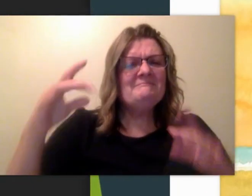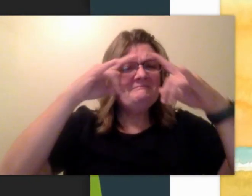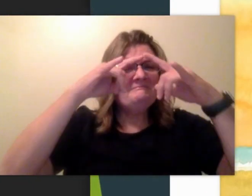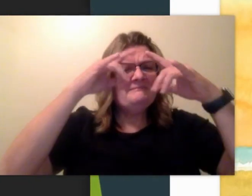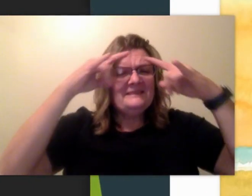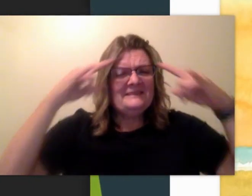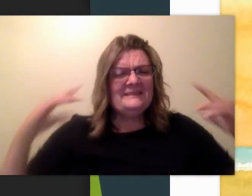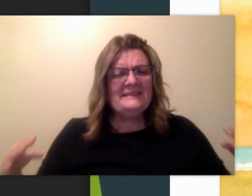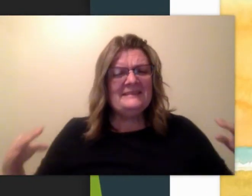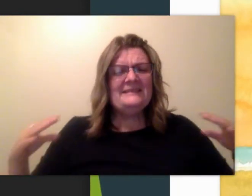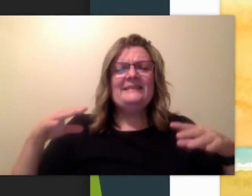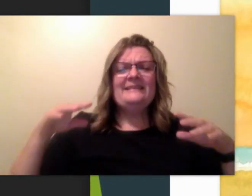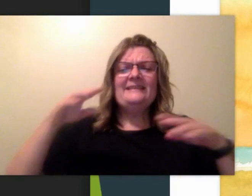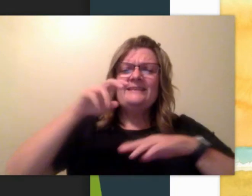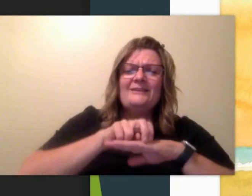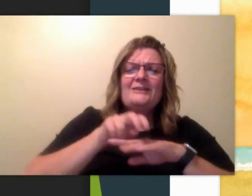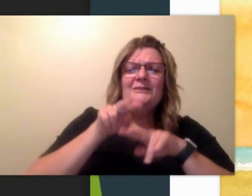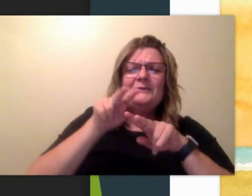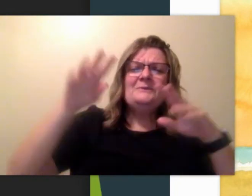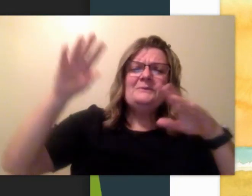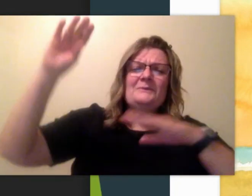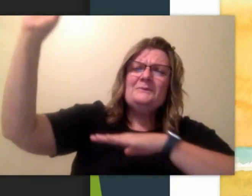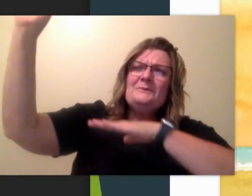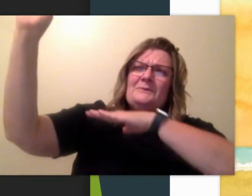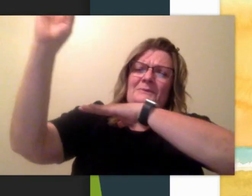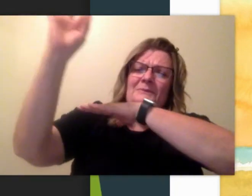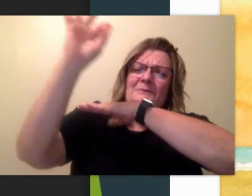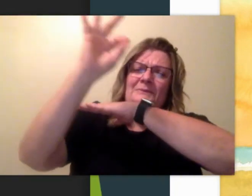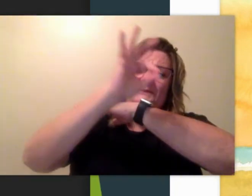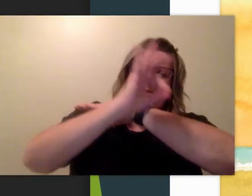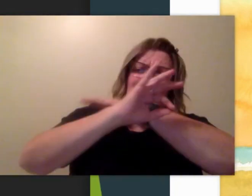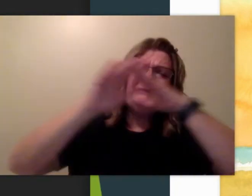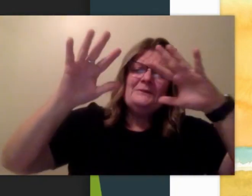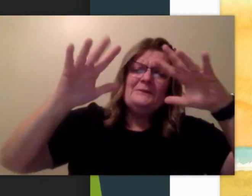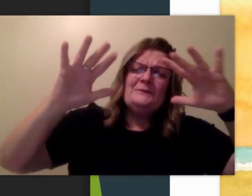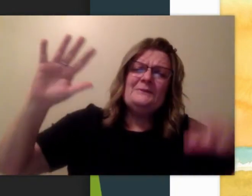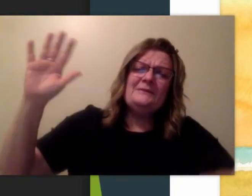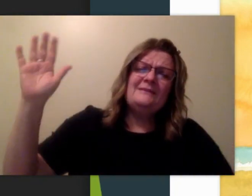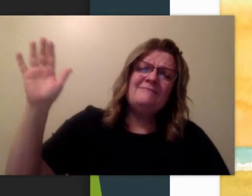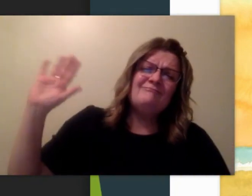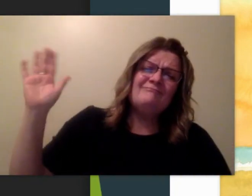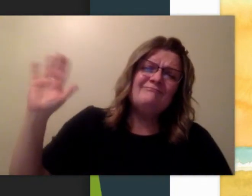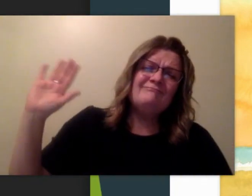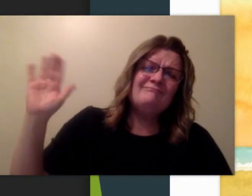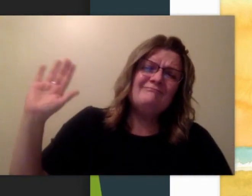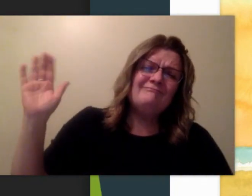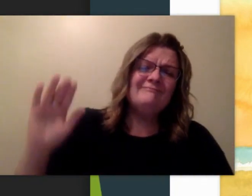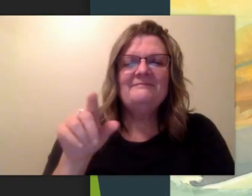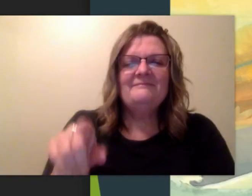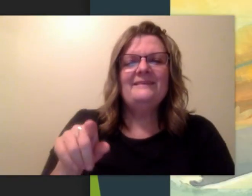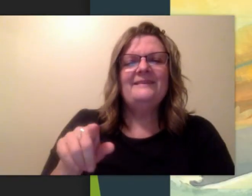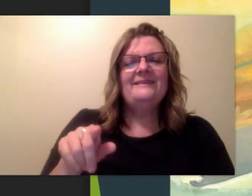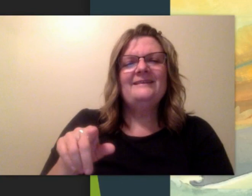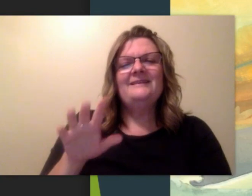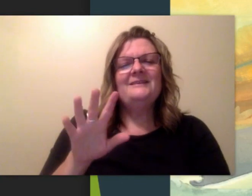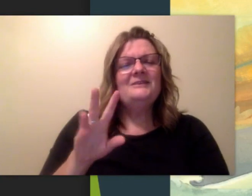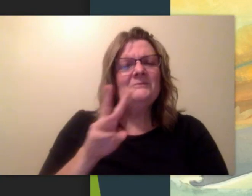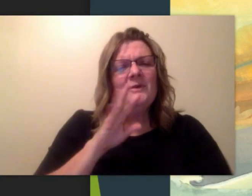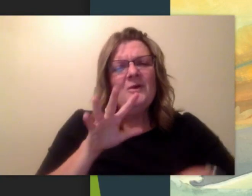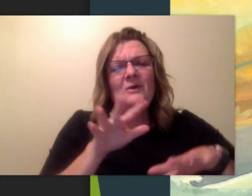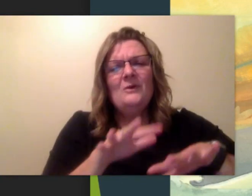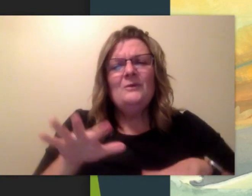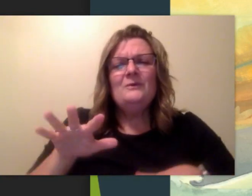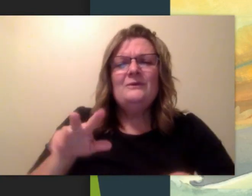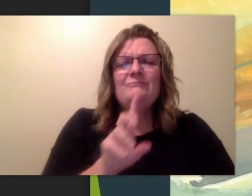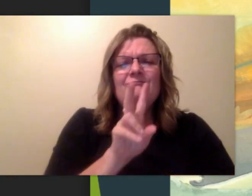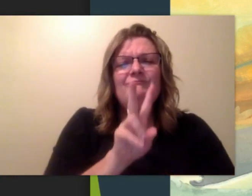They're inside their tent that they made sitting and watching the sunset. Bye-bye. And